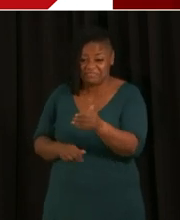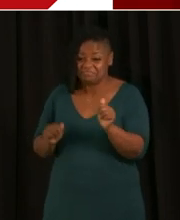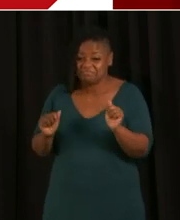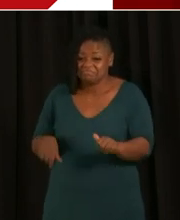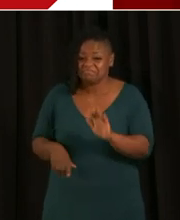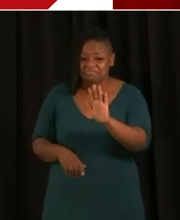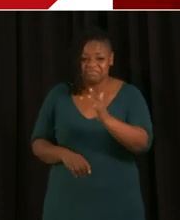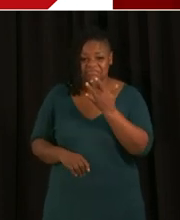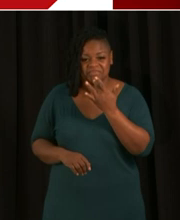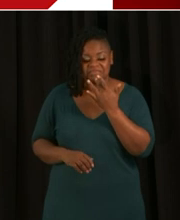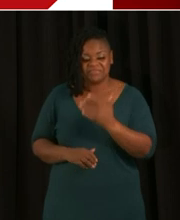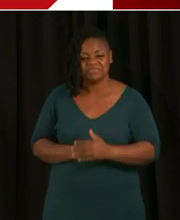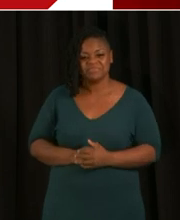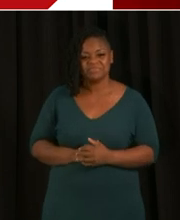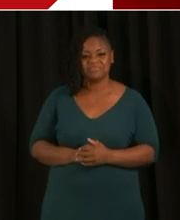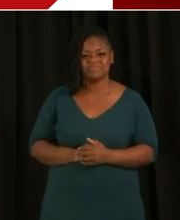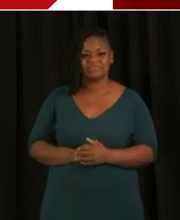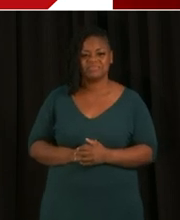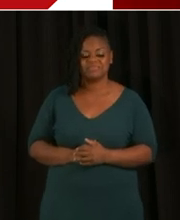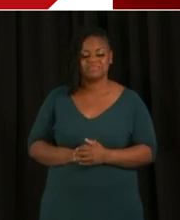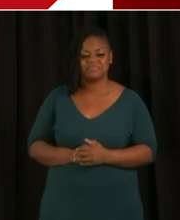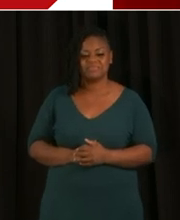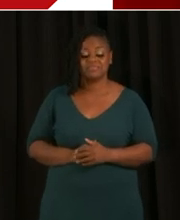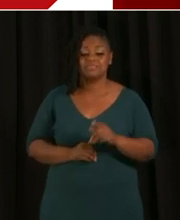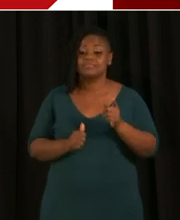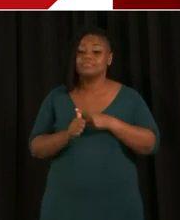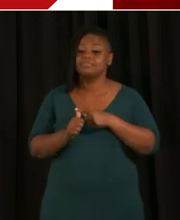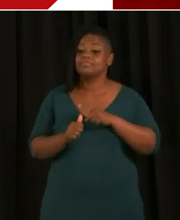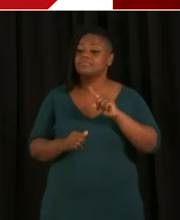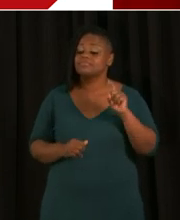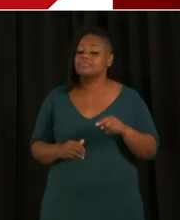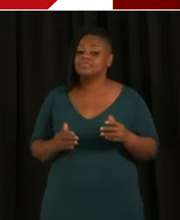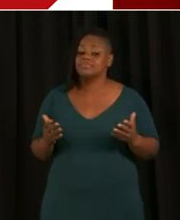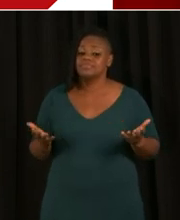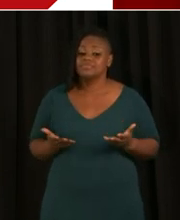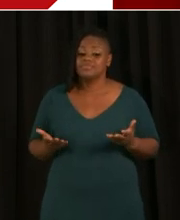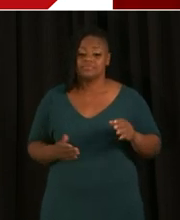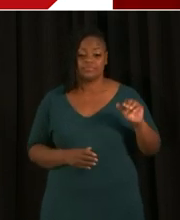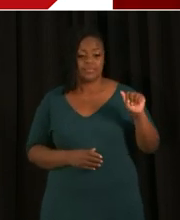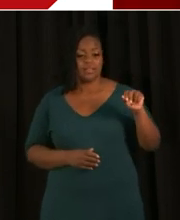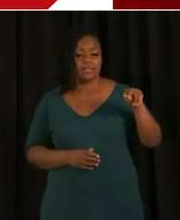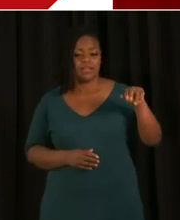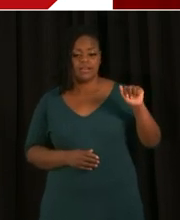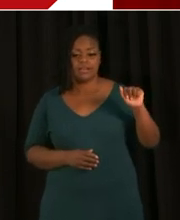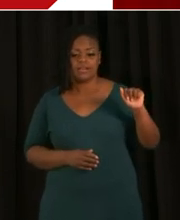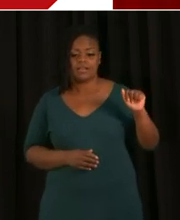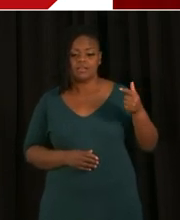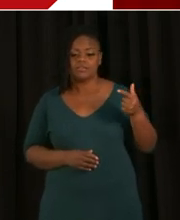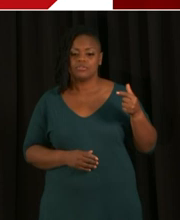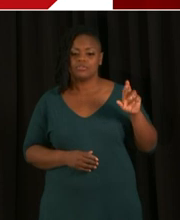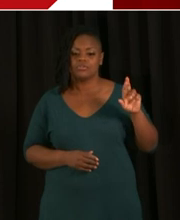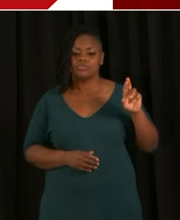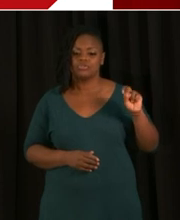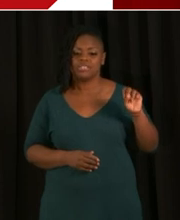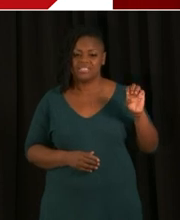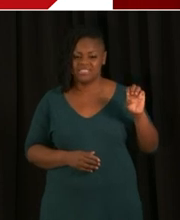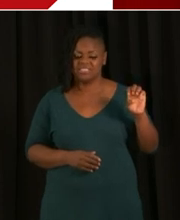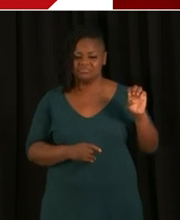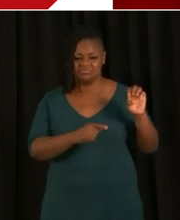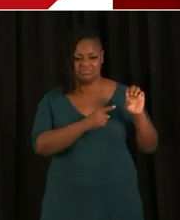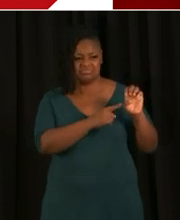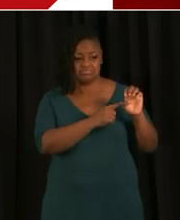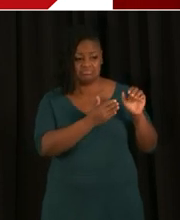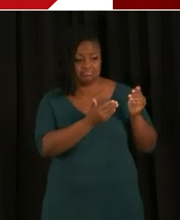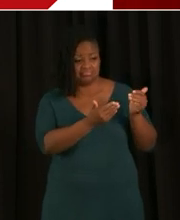second as well. We're going to go to our first question from Anna Green in Ward 3. Anna, your line is